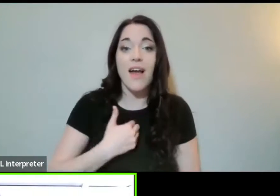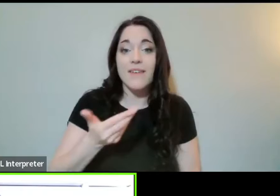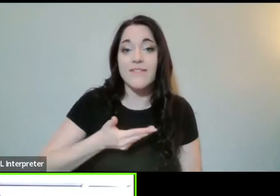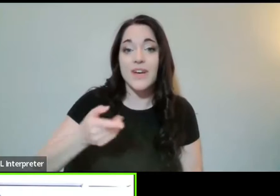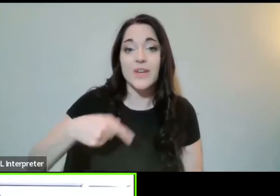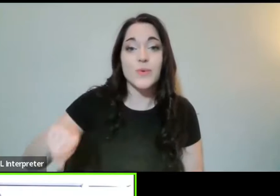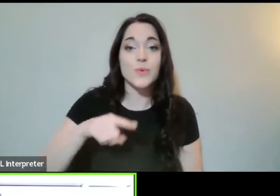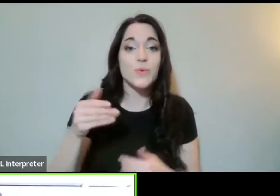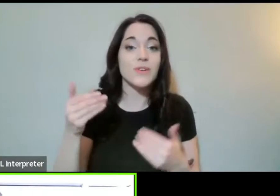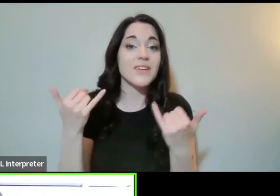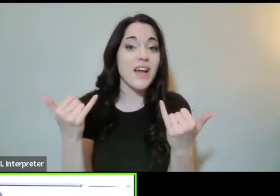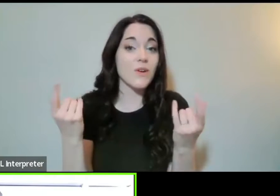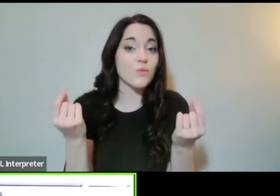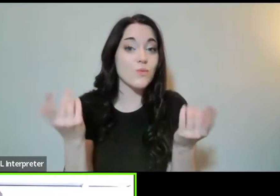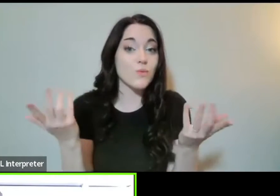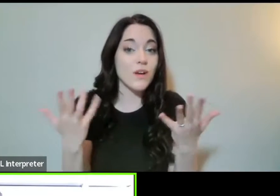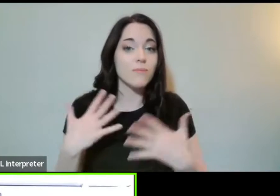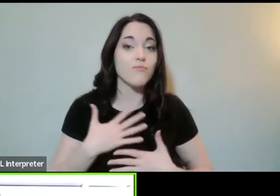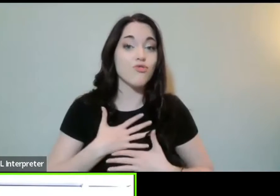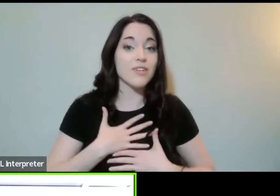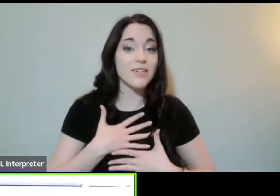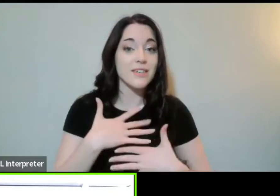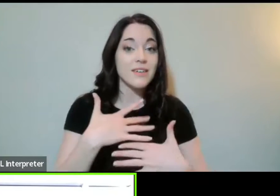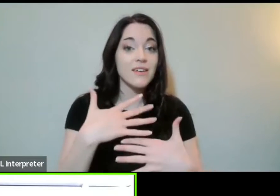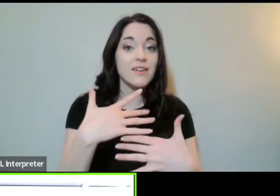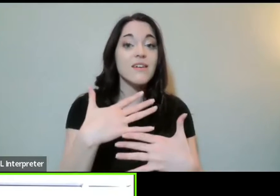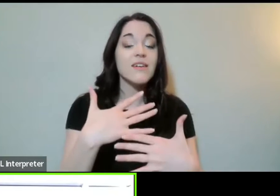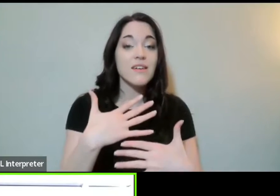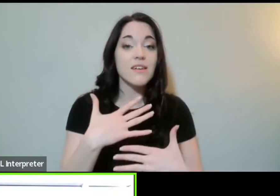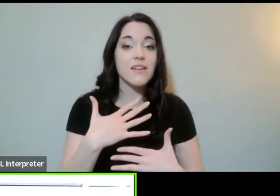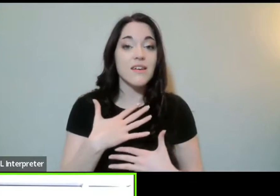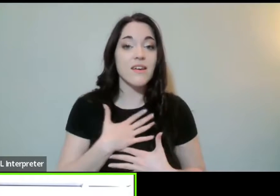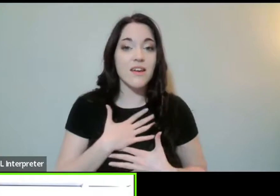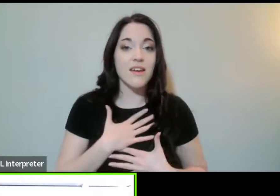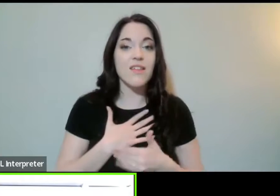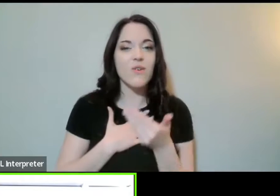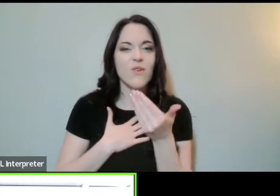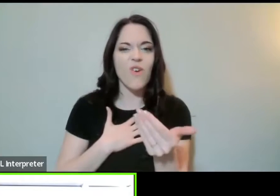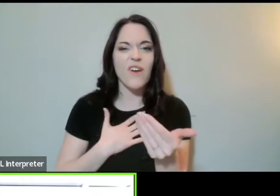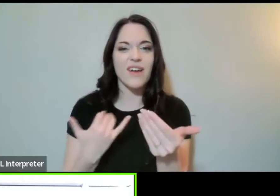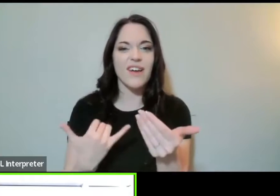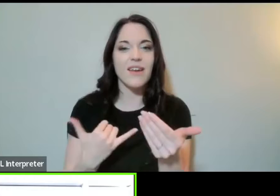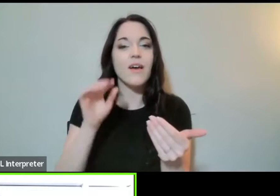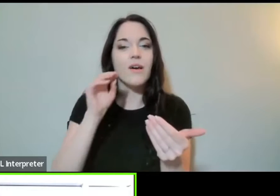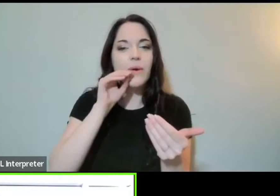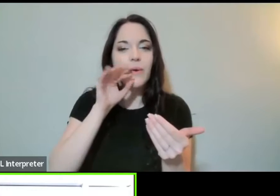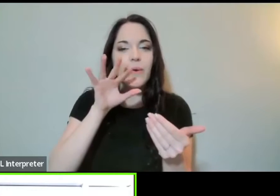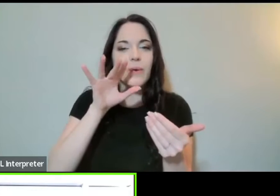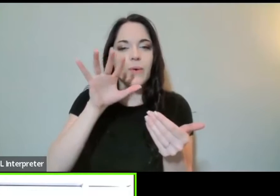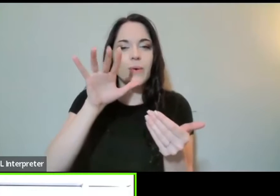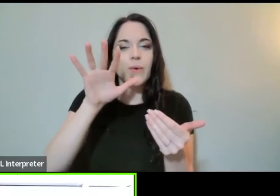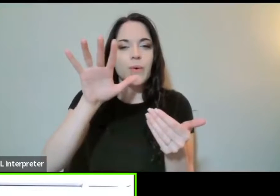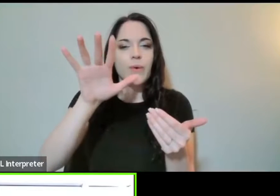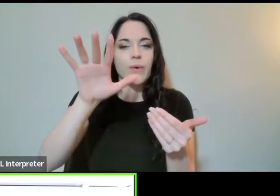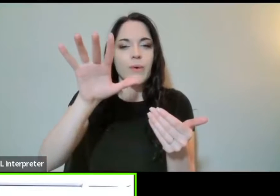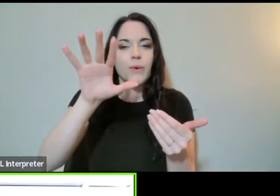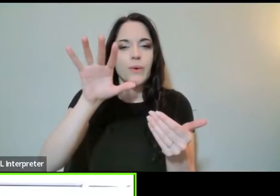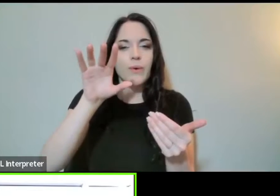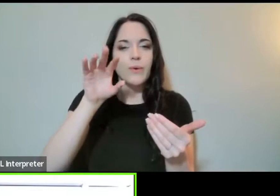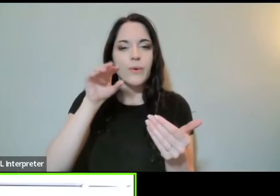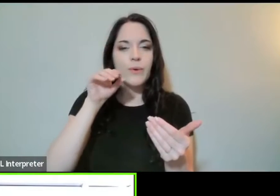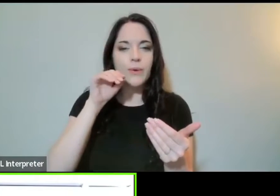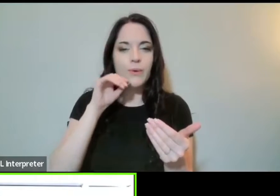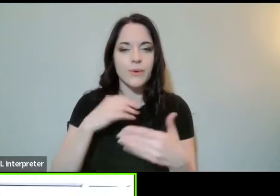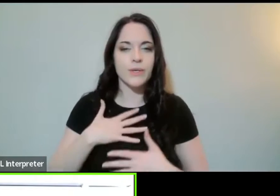deep breath and to release that breath. I invite us to be fully present